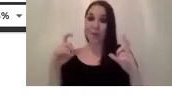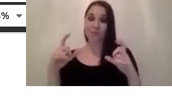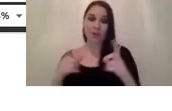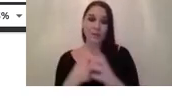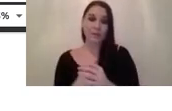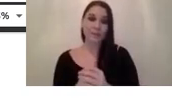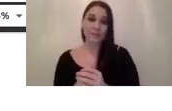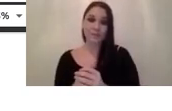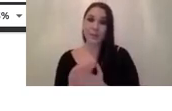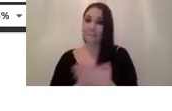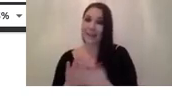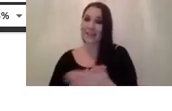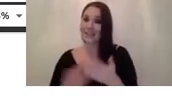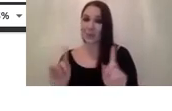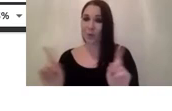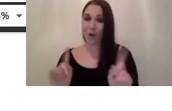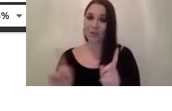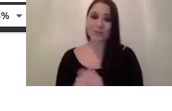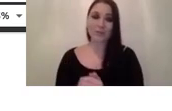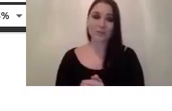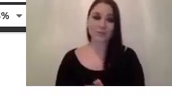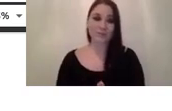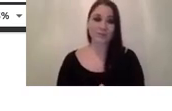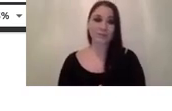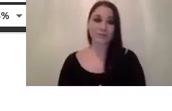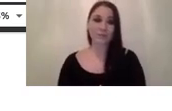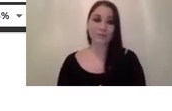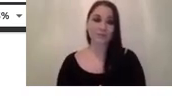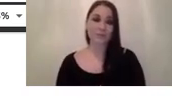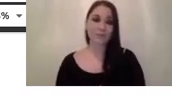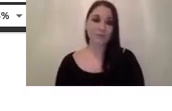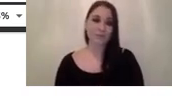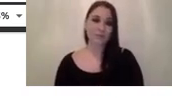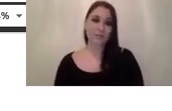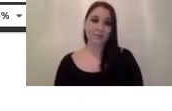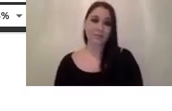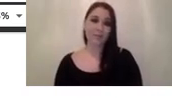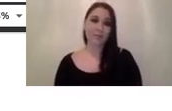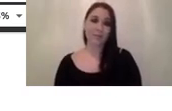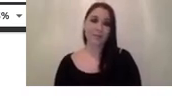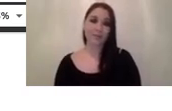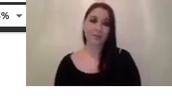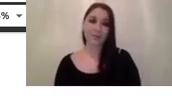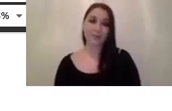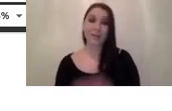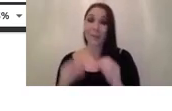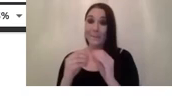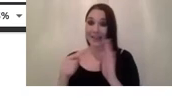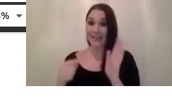means that it will be not only a matter of the of the bit depth